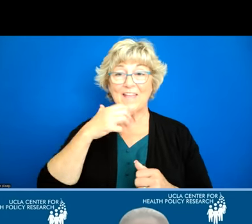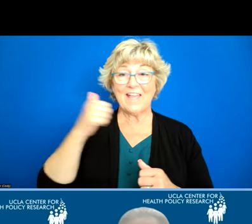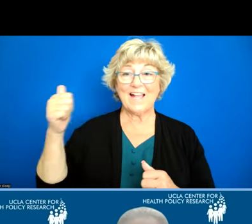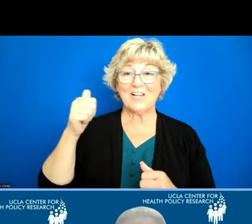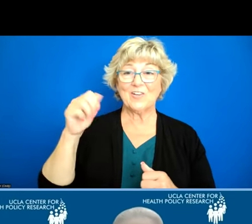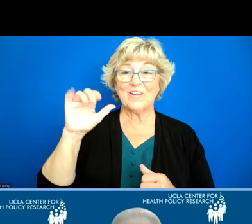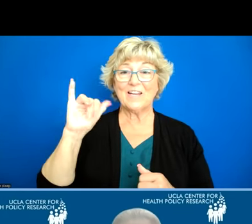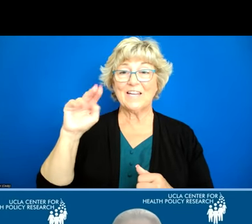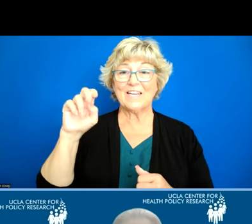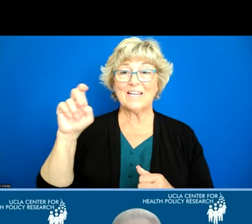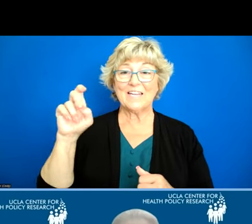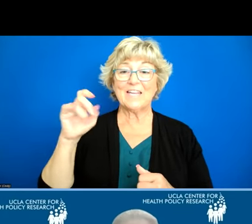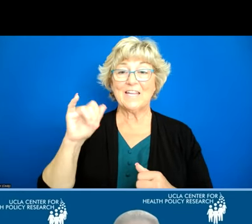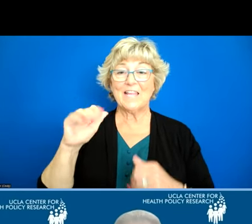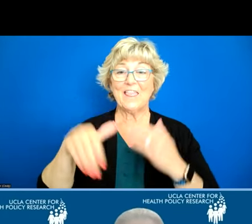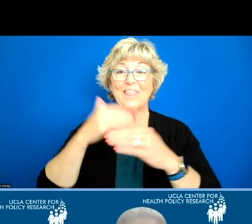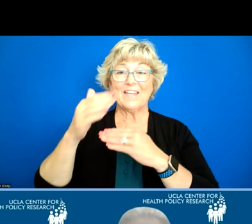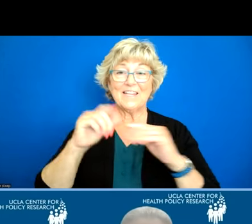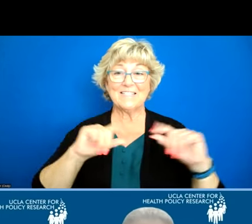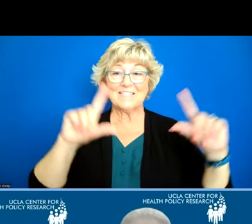so this next slide please